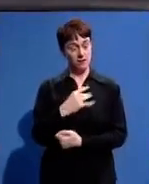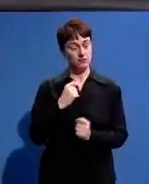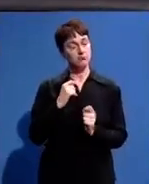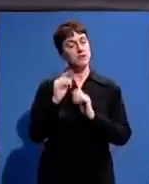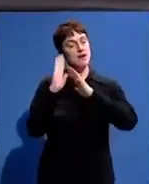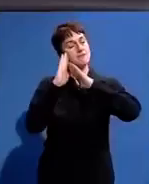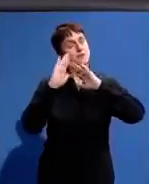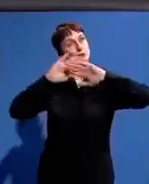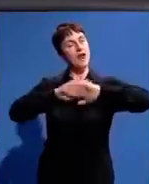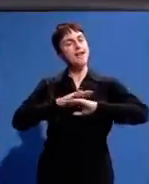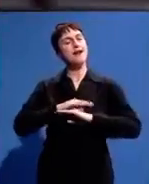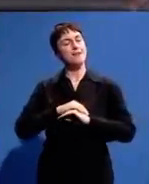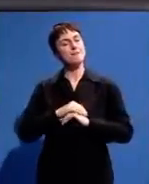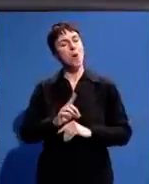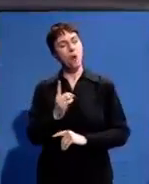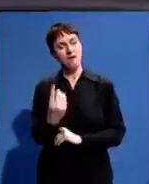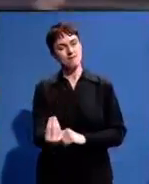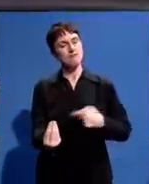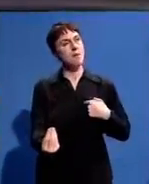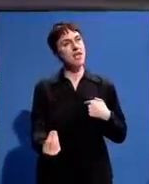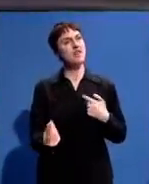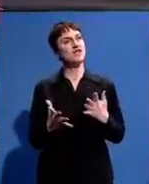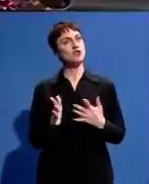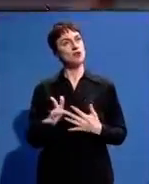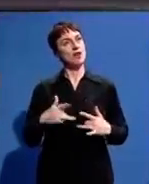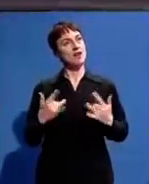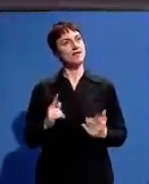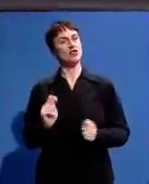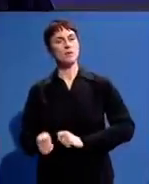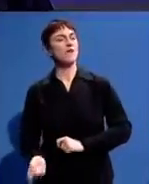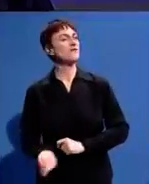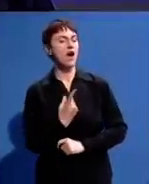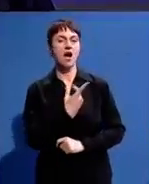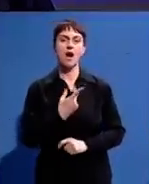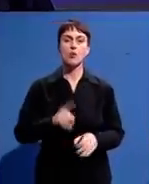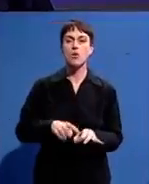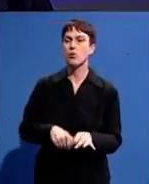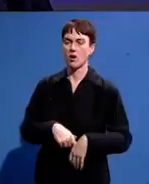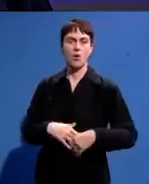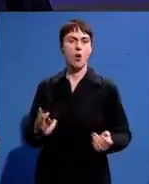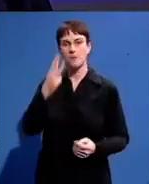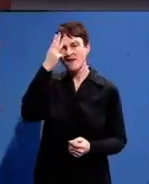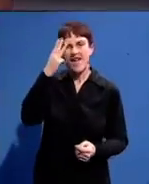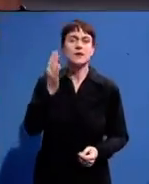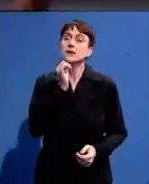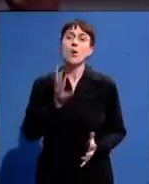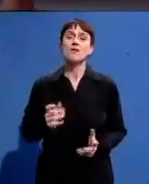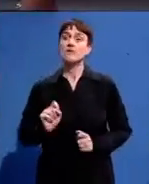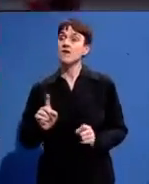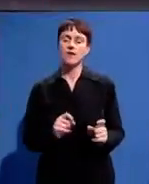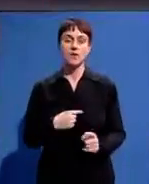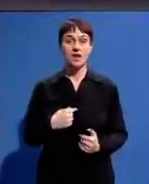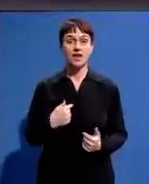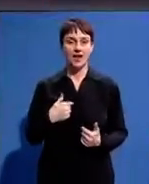that I've touched that one young girl in a community somewhere in Kwa Kwa in my thinking if that girl can be able to wake up in the morning and see